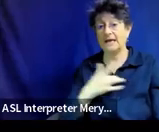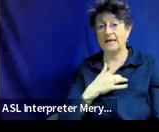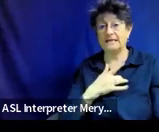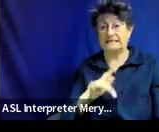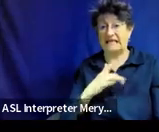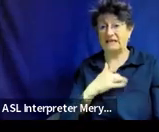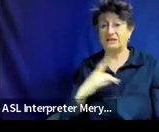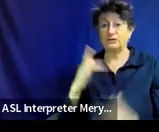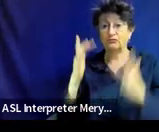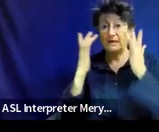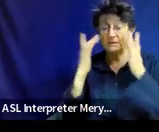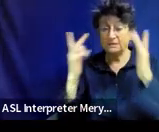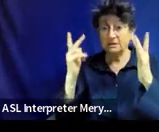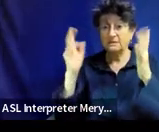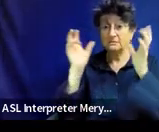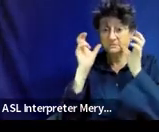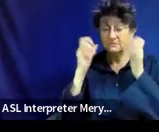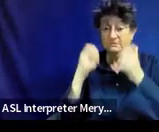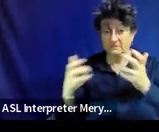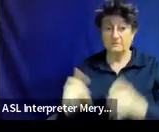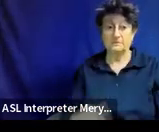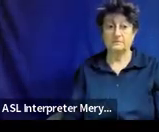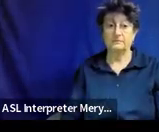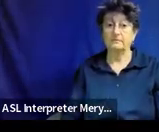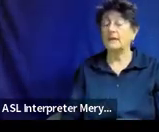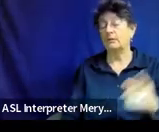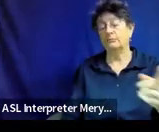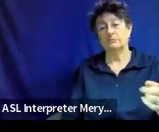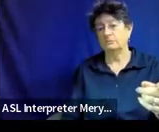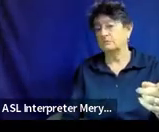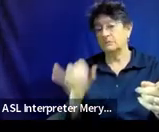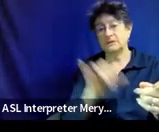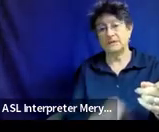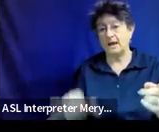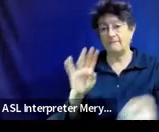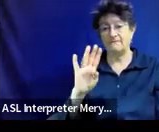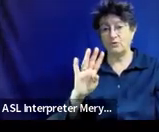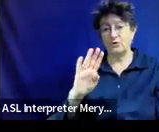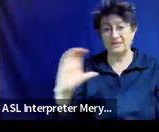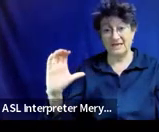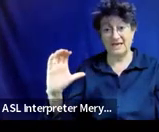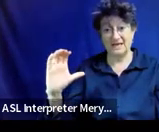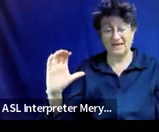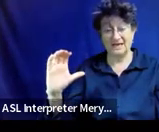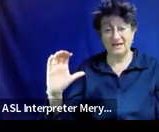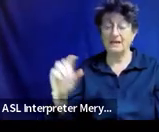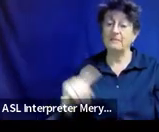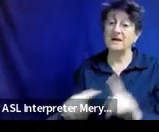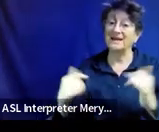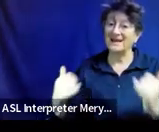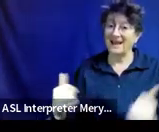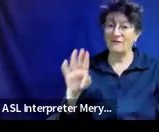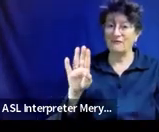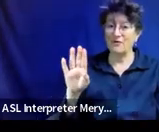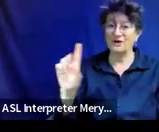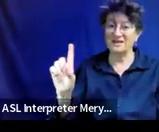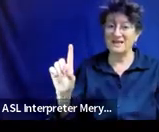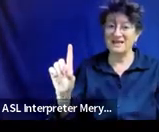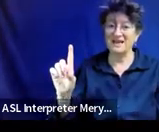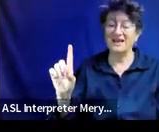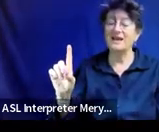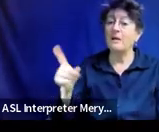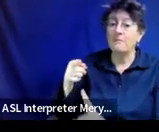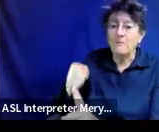and this will sound familiar but it is because it's the same as 4c it's just 4d for functional so